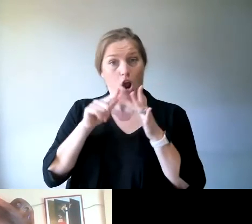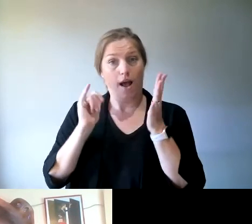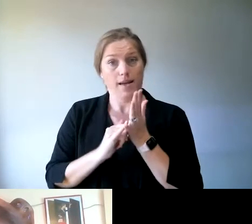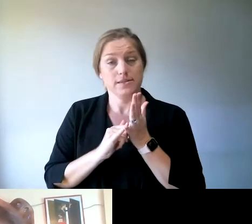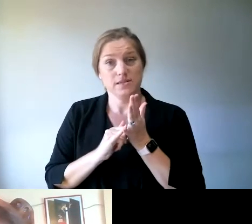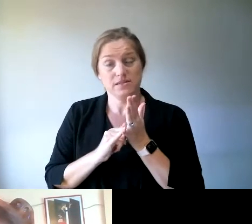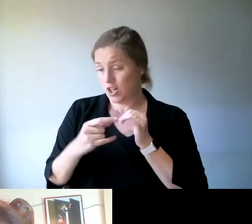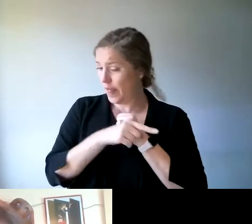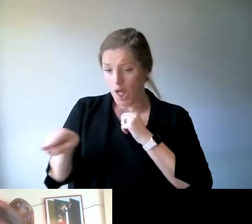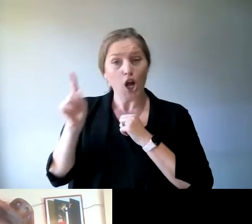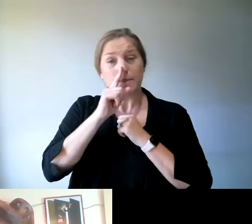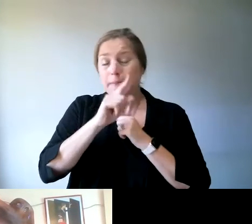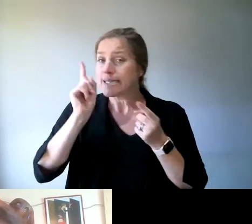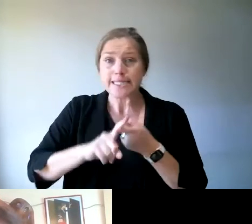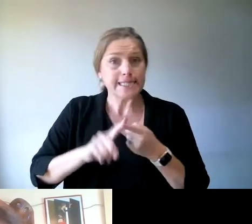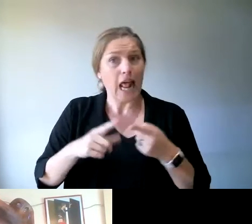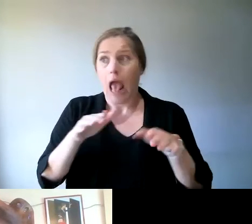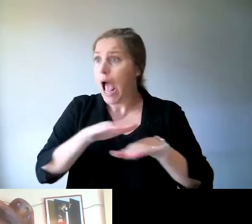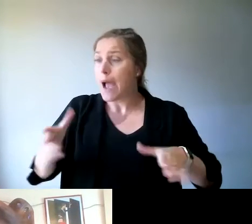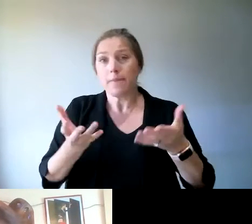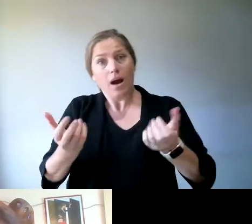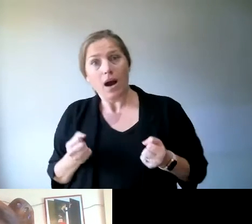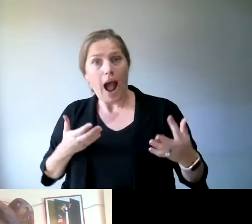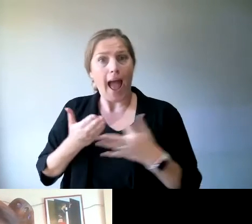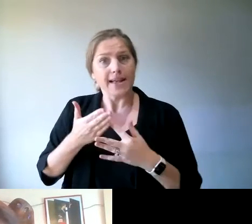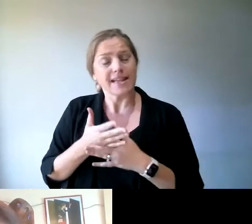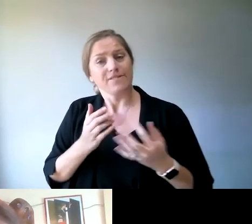access to the assistive technology they need, how does that make you feel?